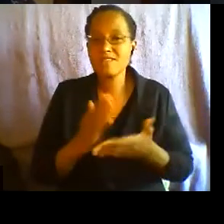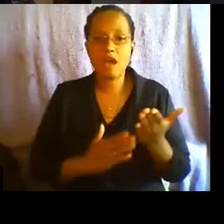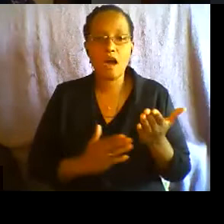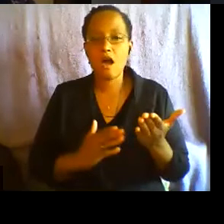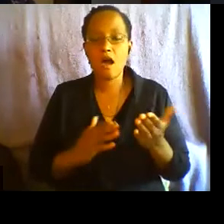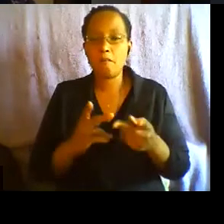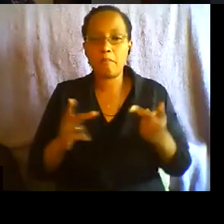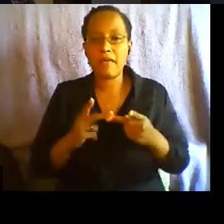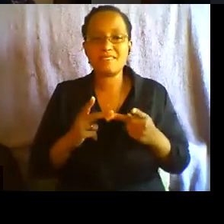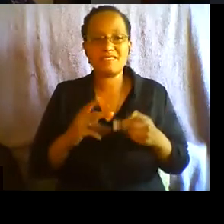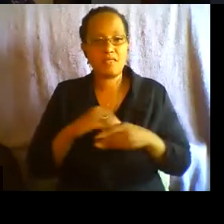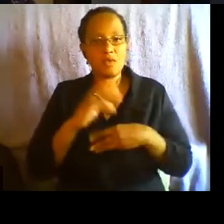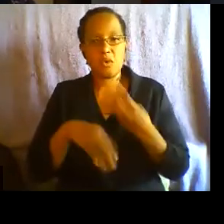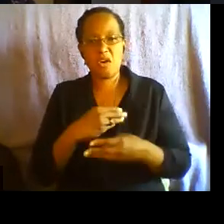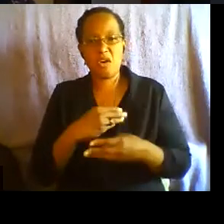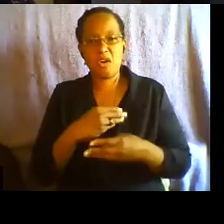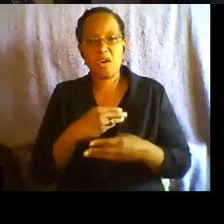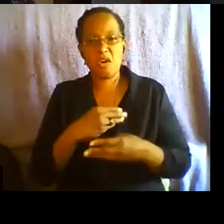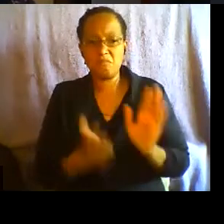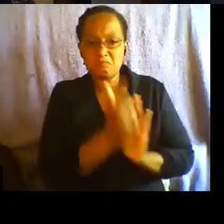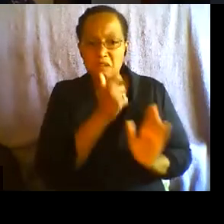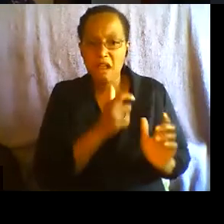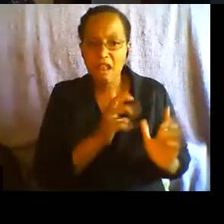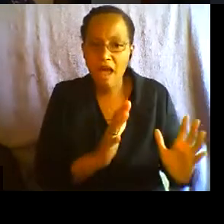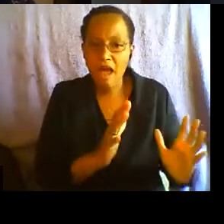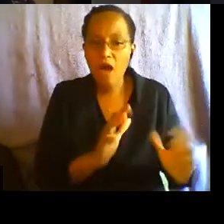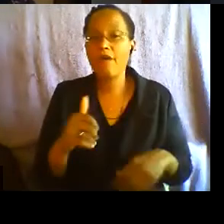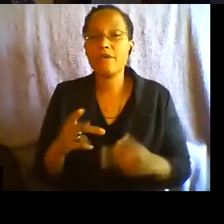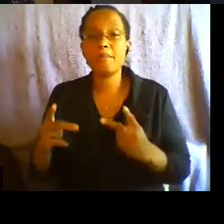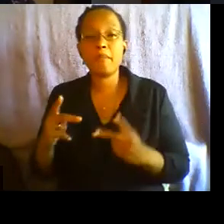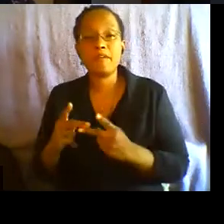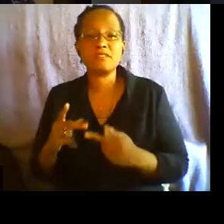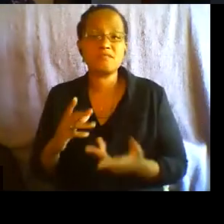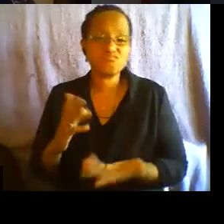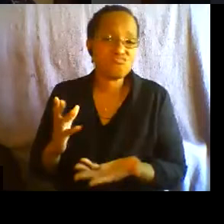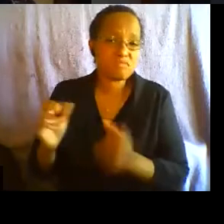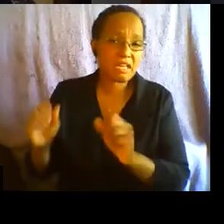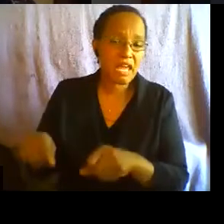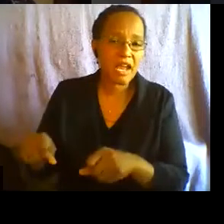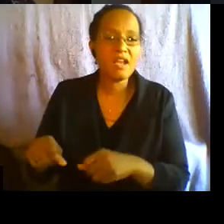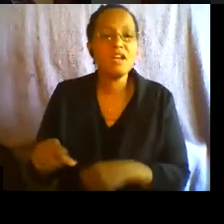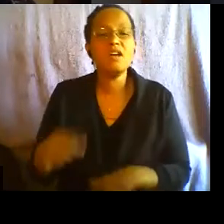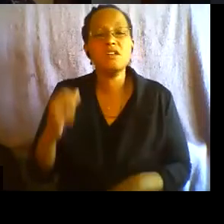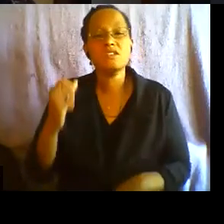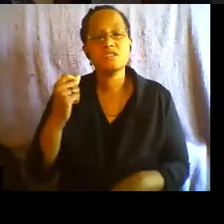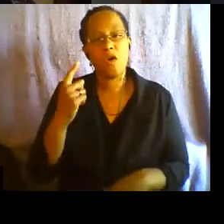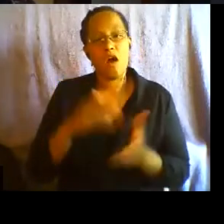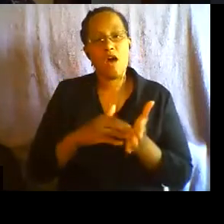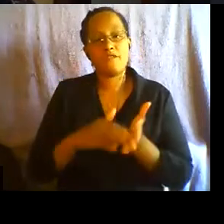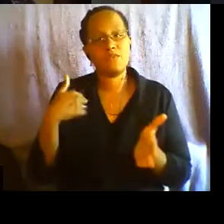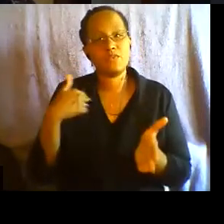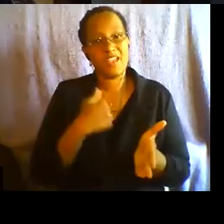Sometimes we have a very totalizing, utopian view of the extremely local, but we need to keep